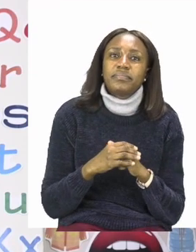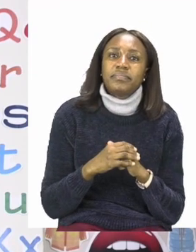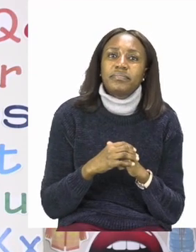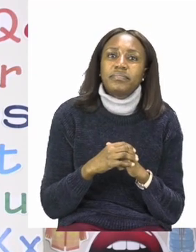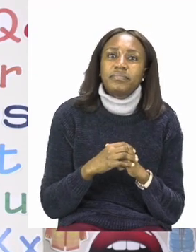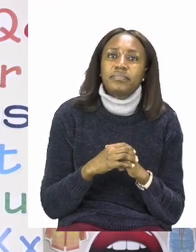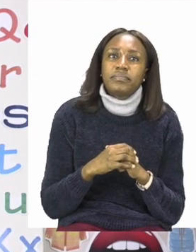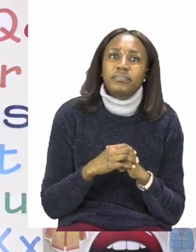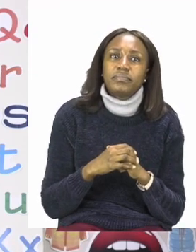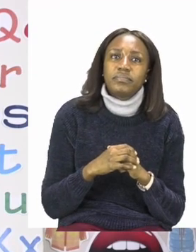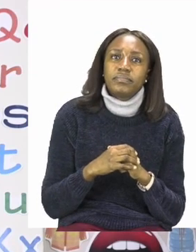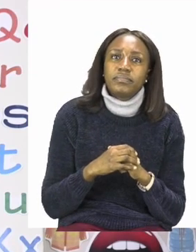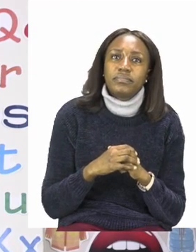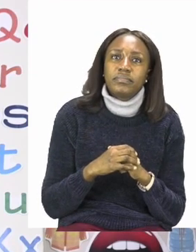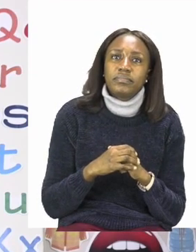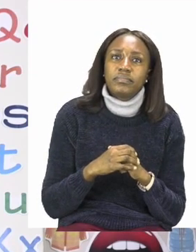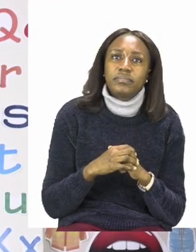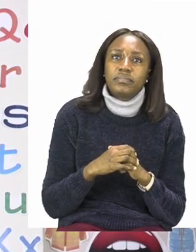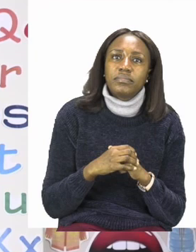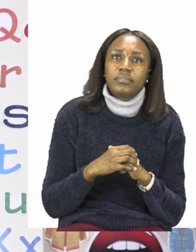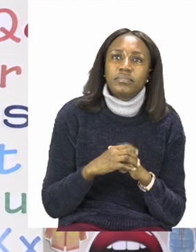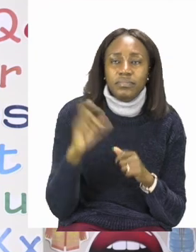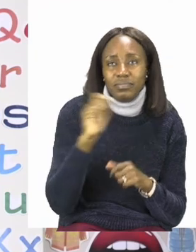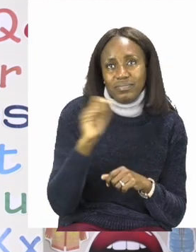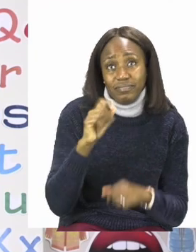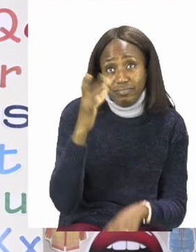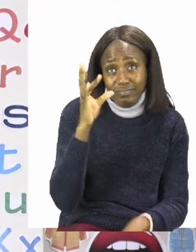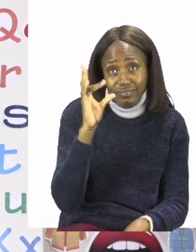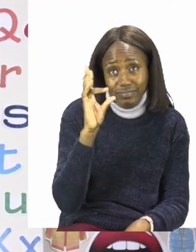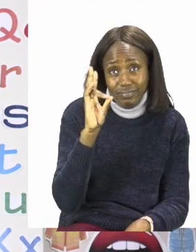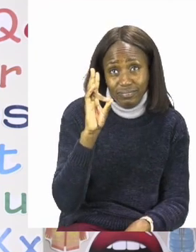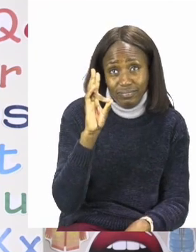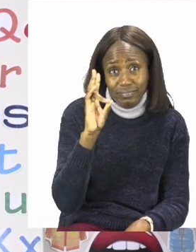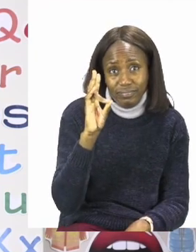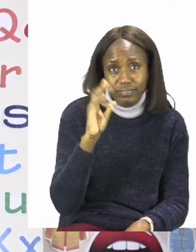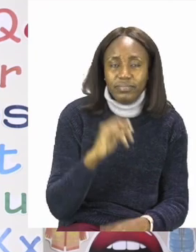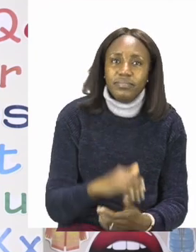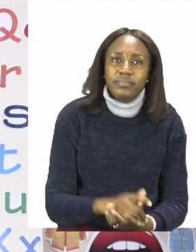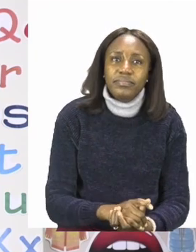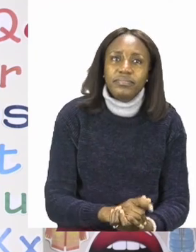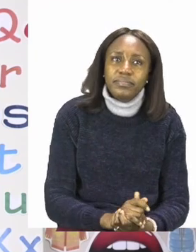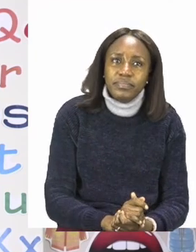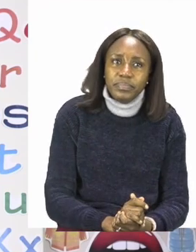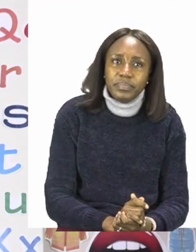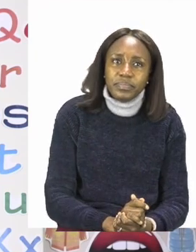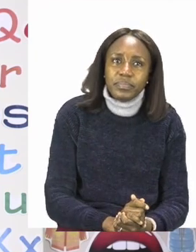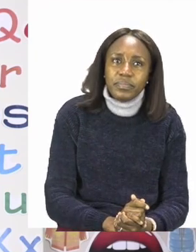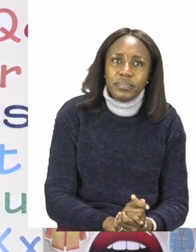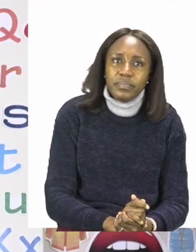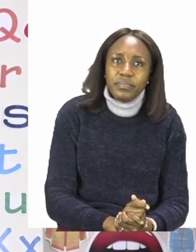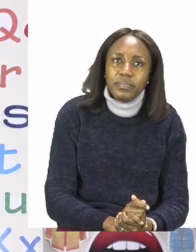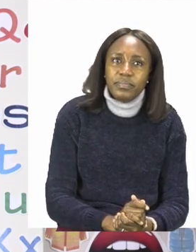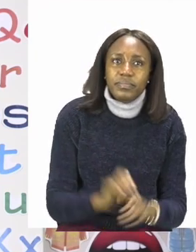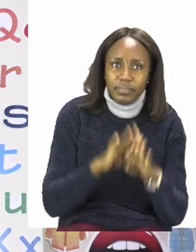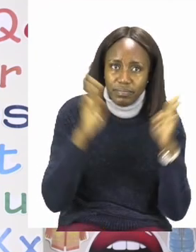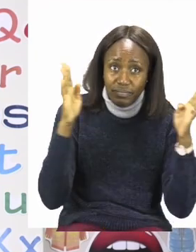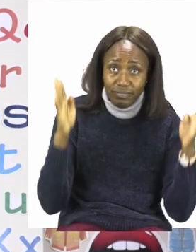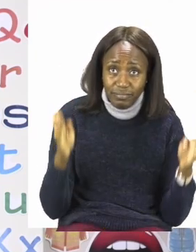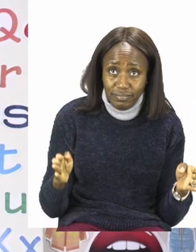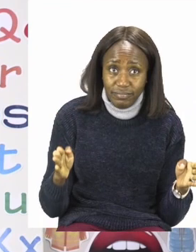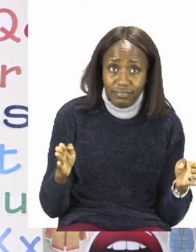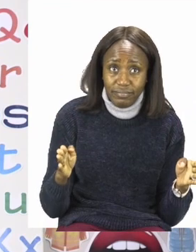I'm just going to put it at seven because that's how many full hand spans we have. So for the table,